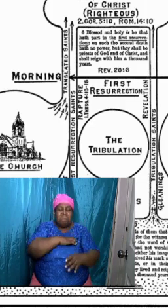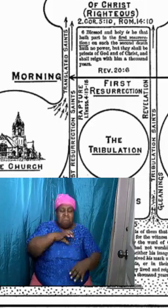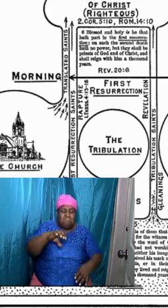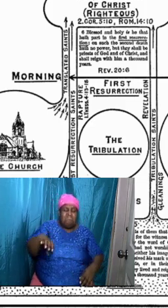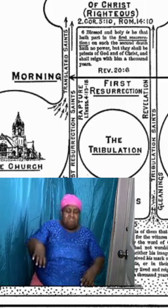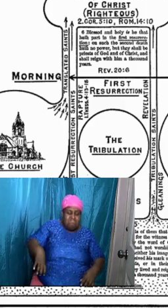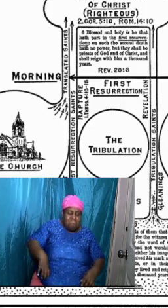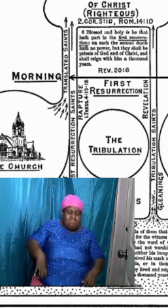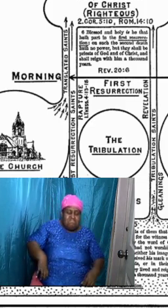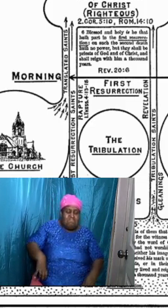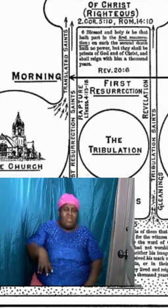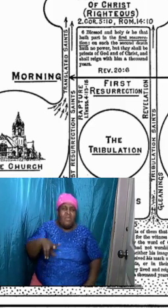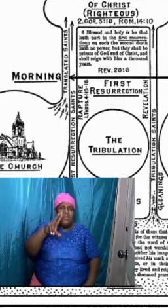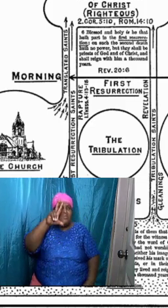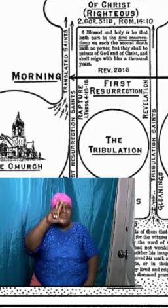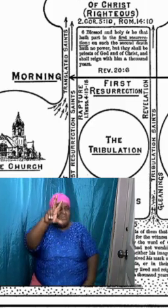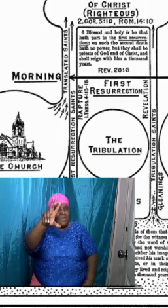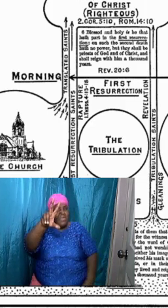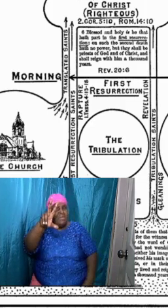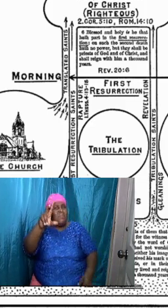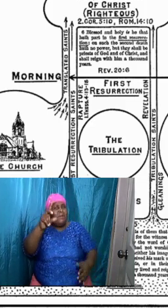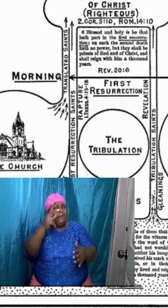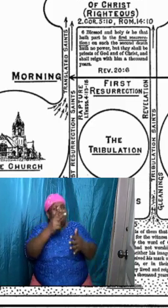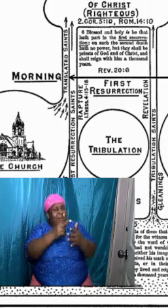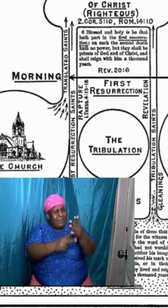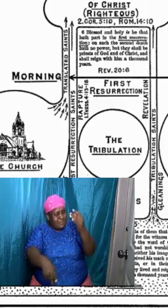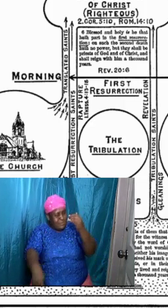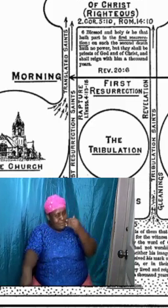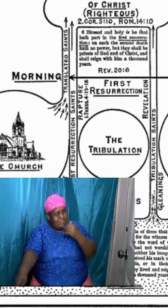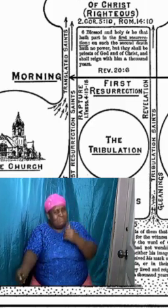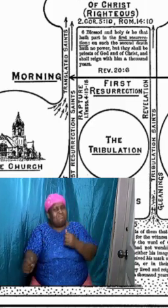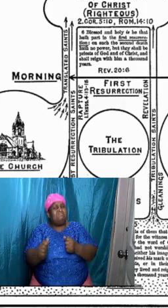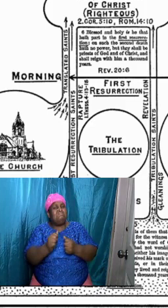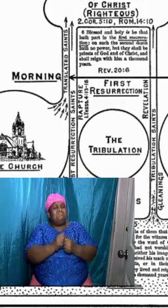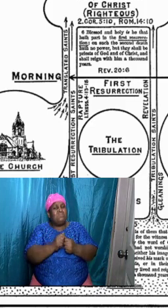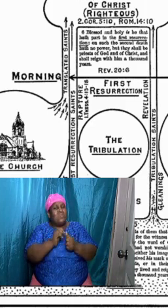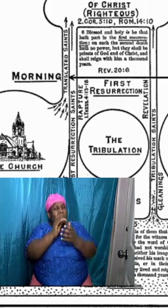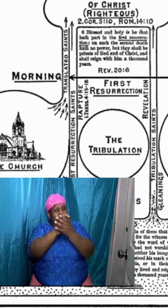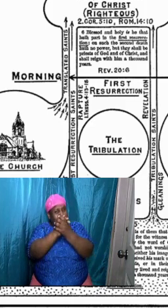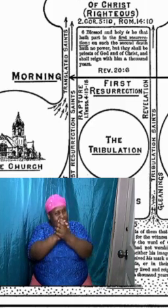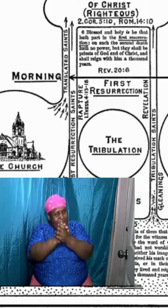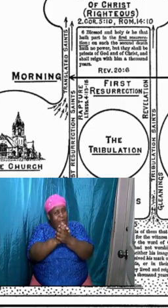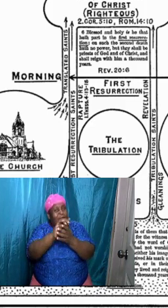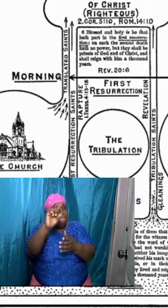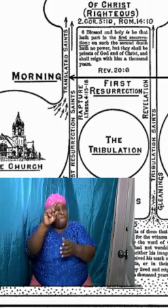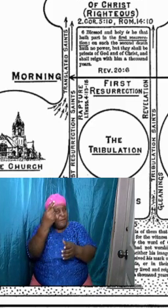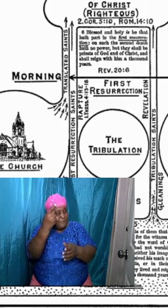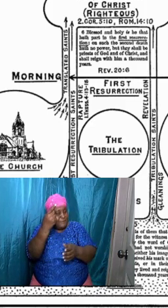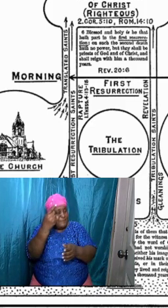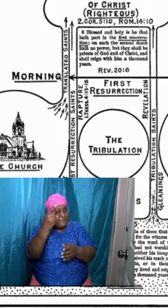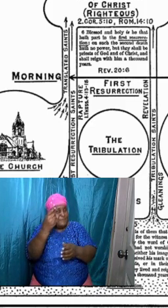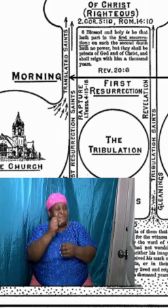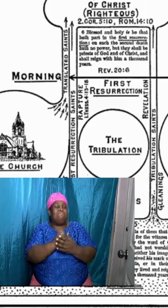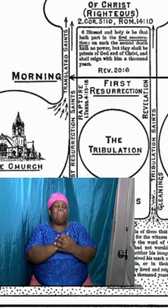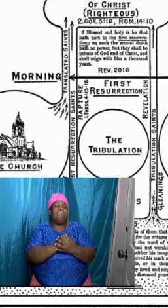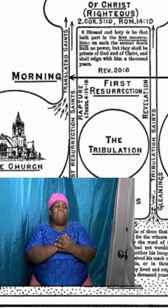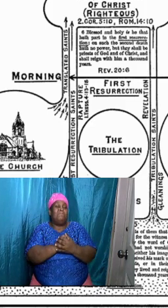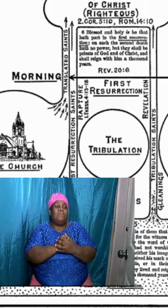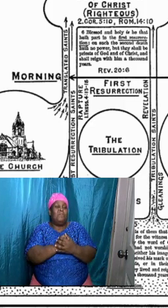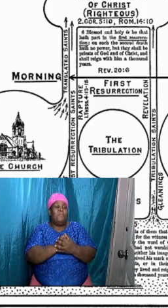main parts to this wedding first and I'm talking